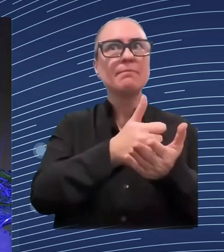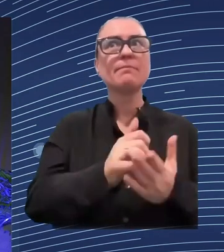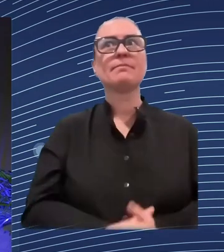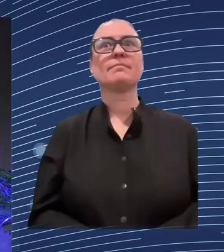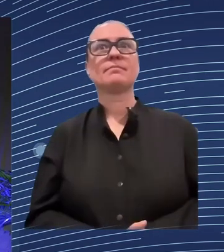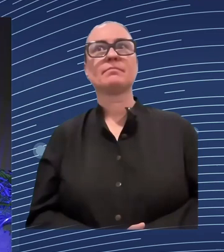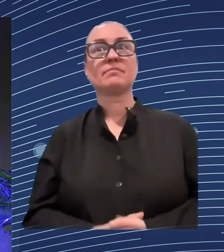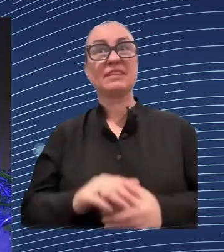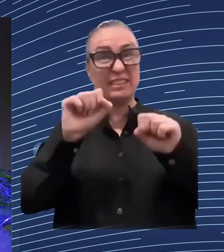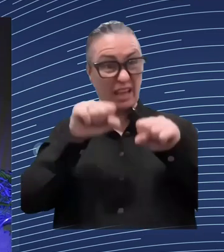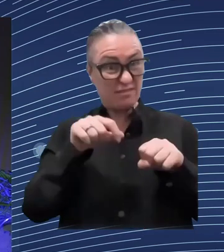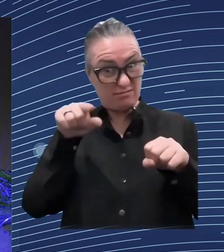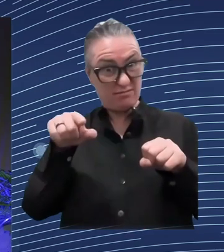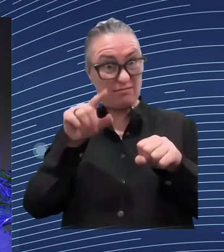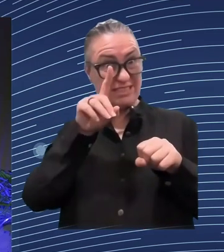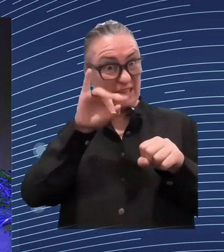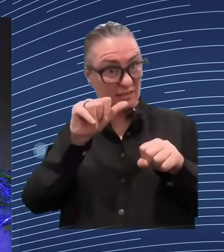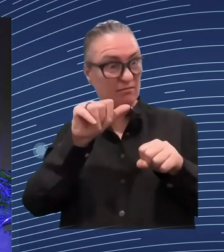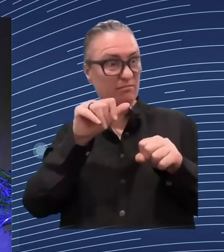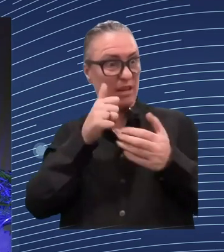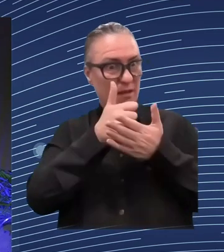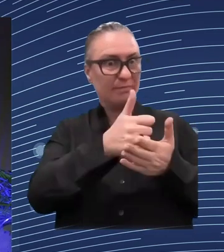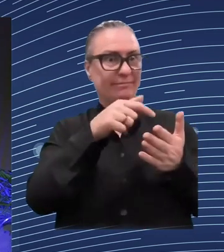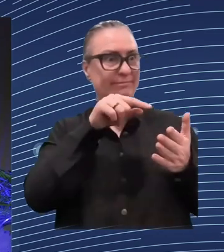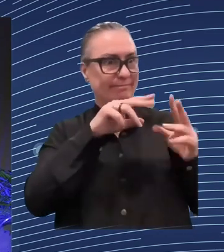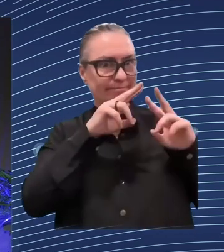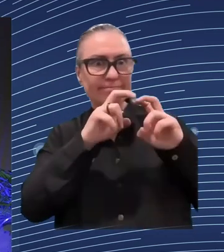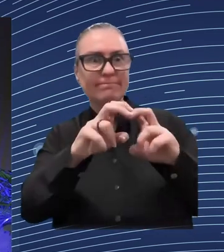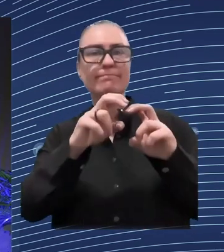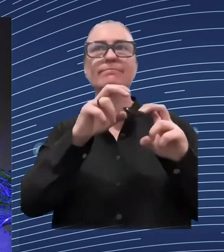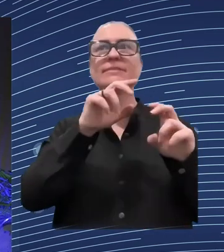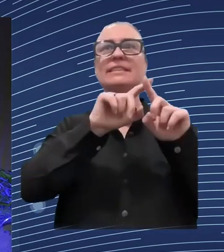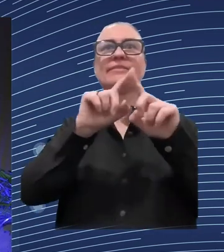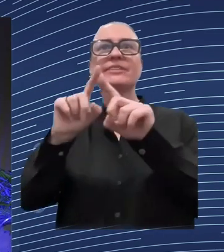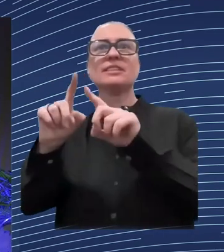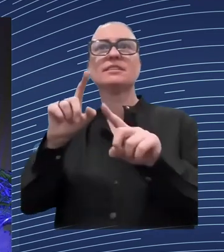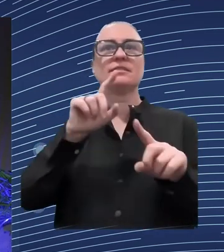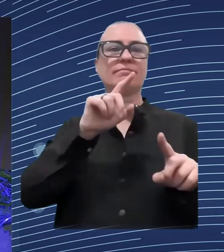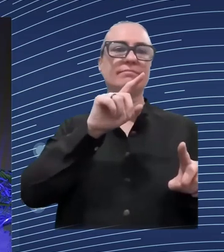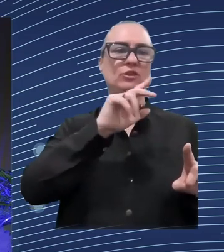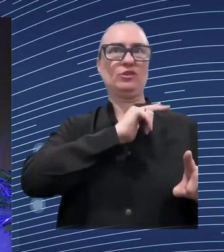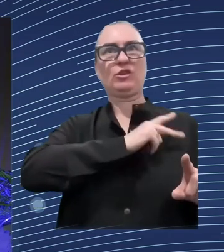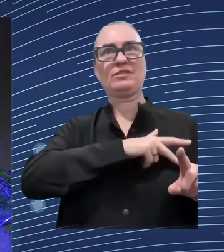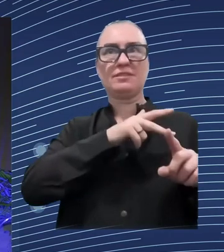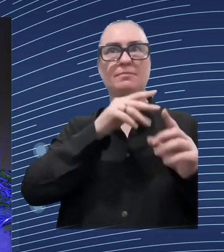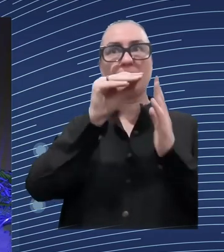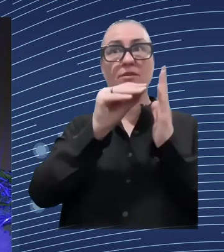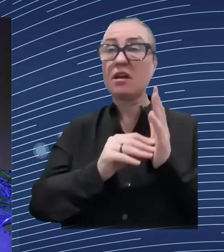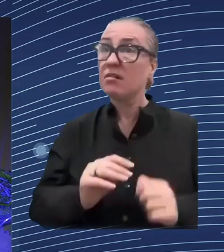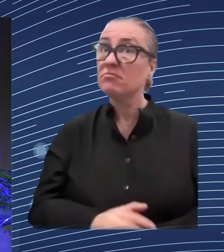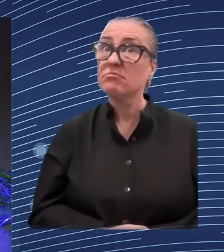across European countries. Some countries had very strong safety nets, others didn't at all. And I think if you were to conduct those same